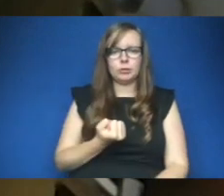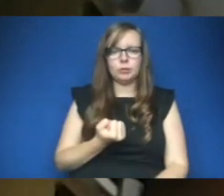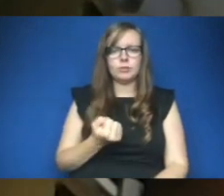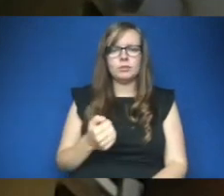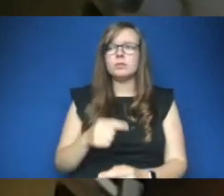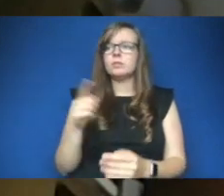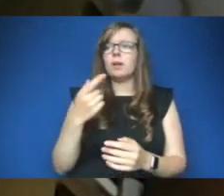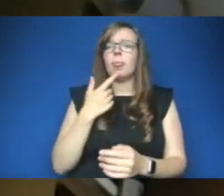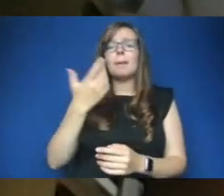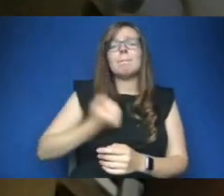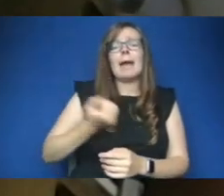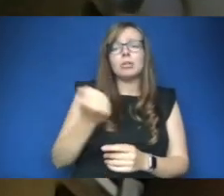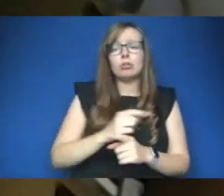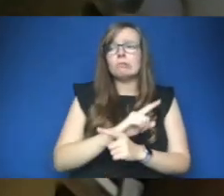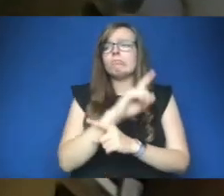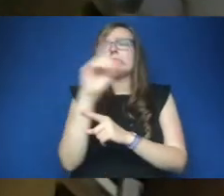to earn 11.